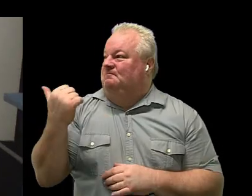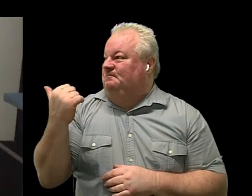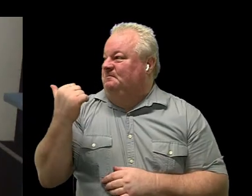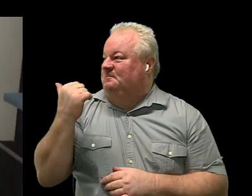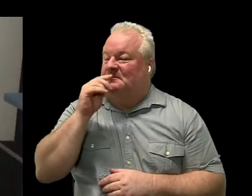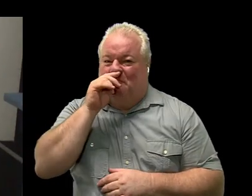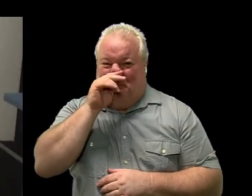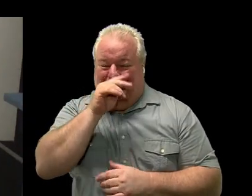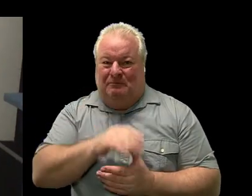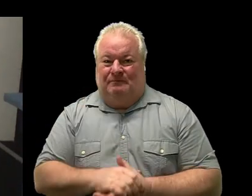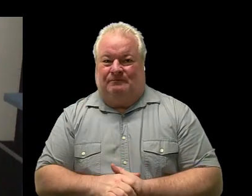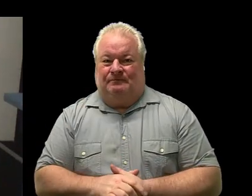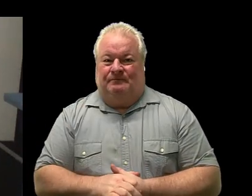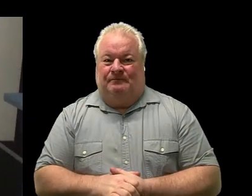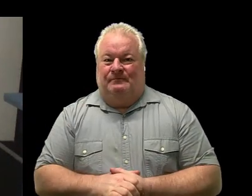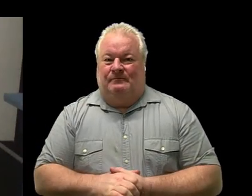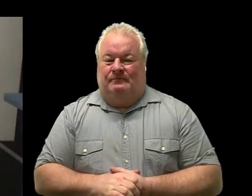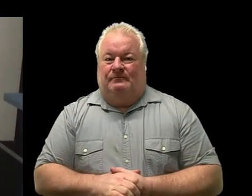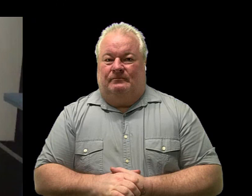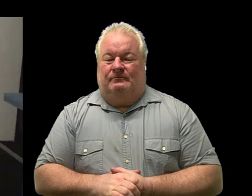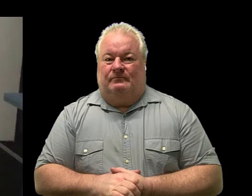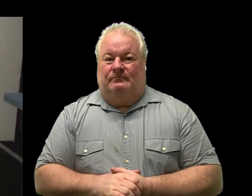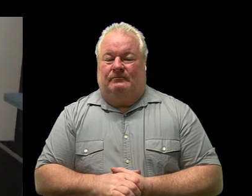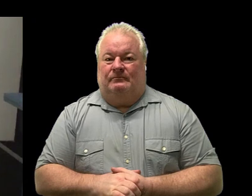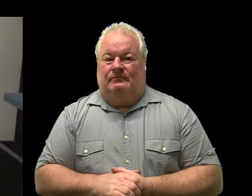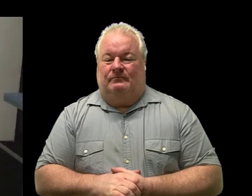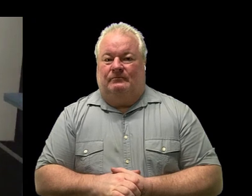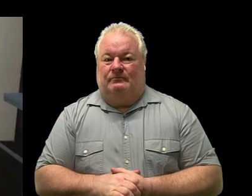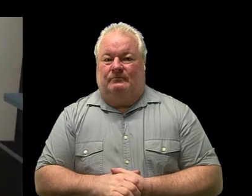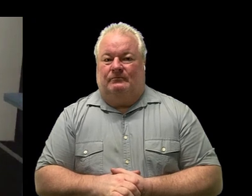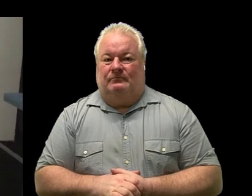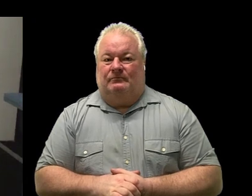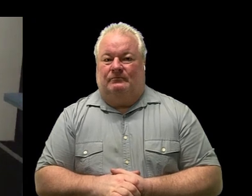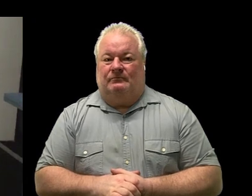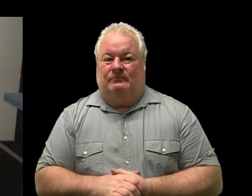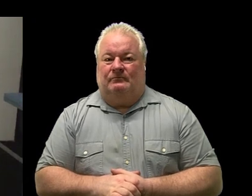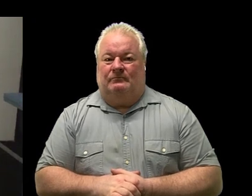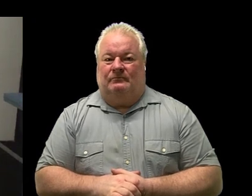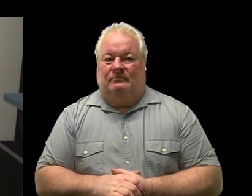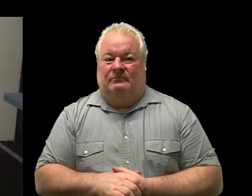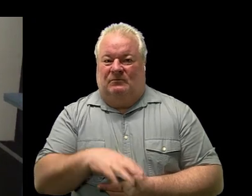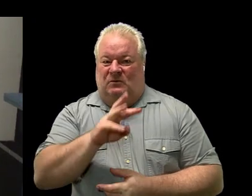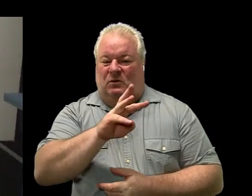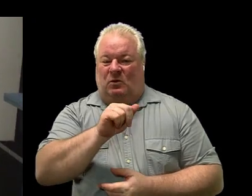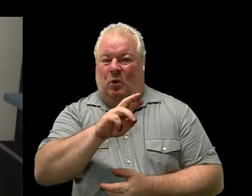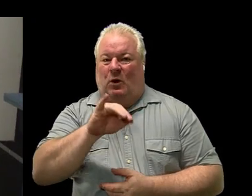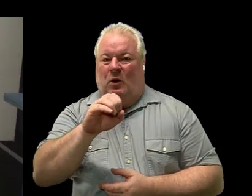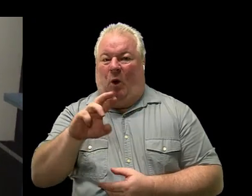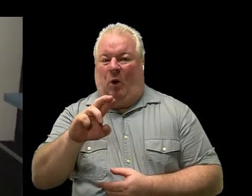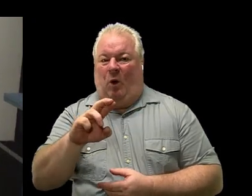warrior one